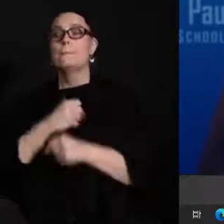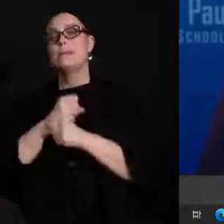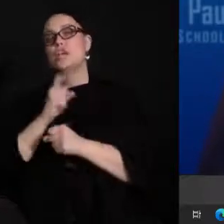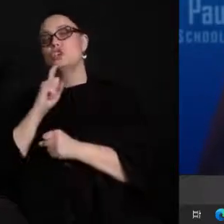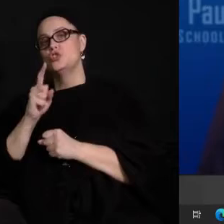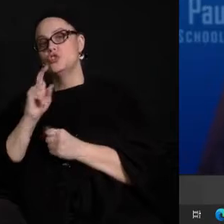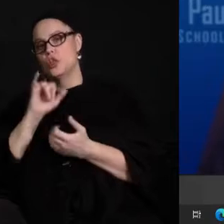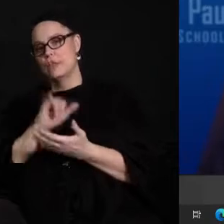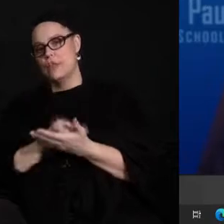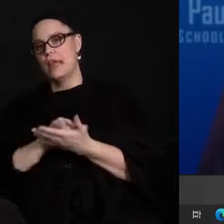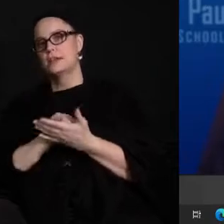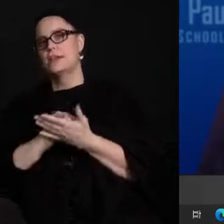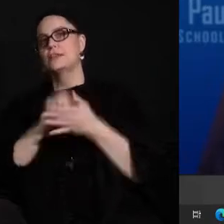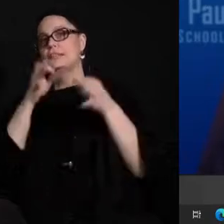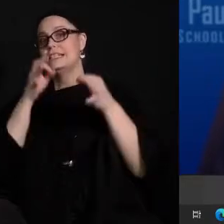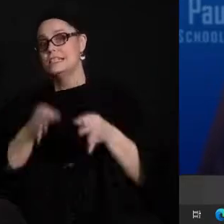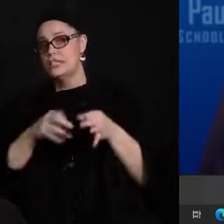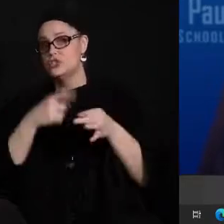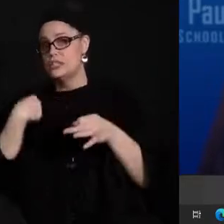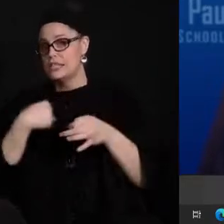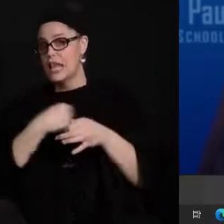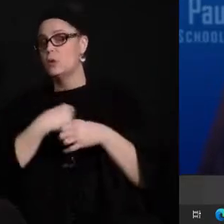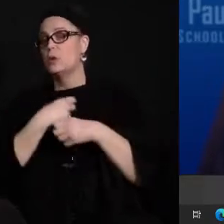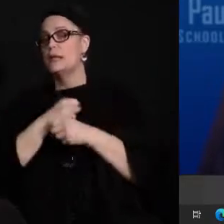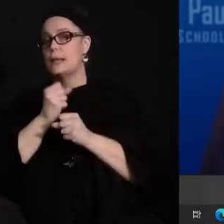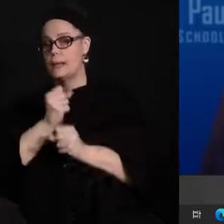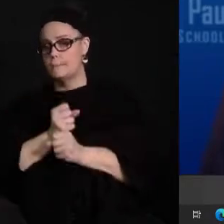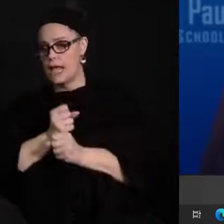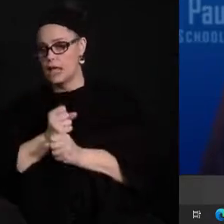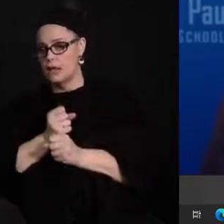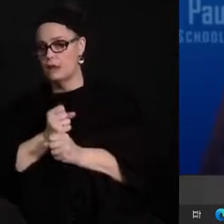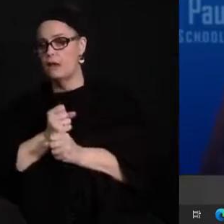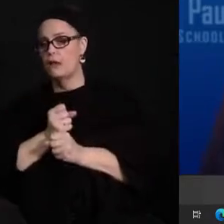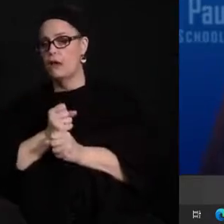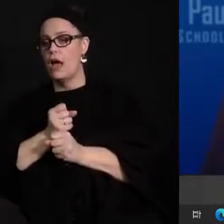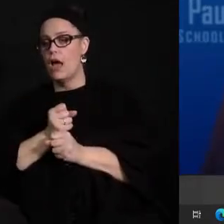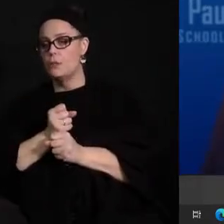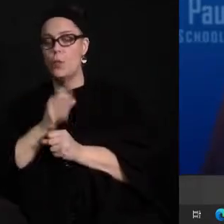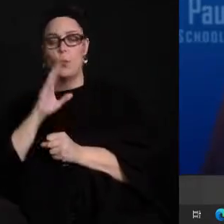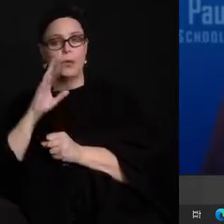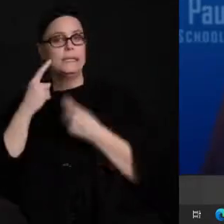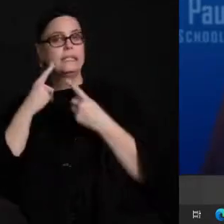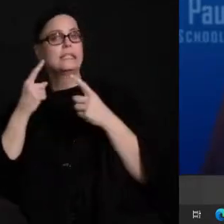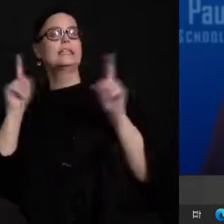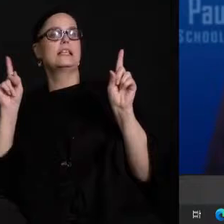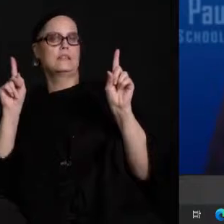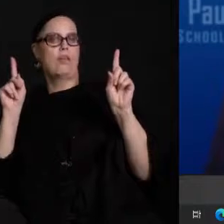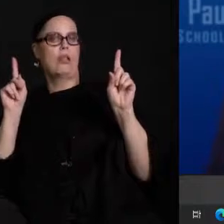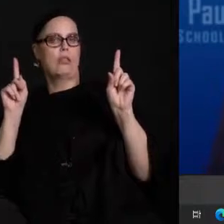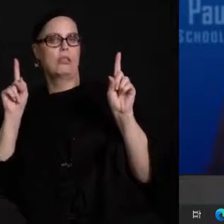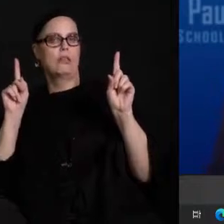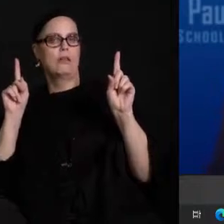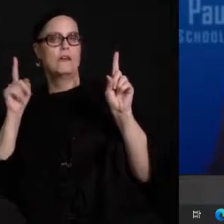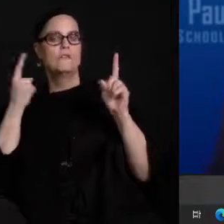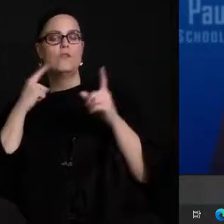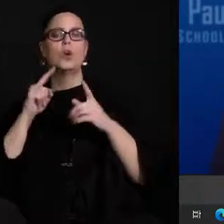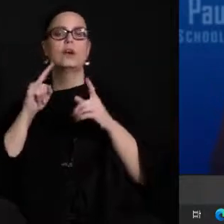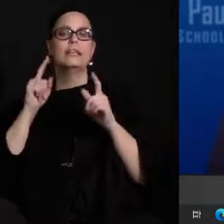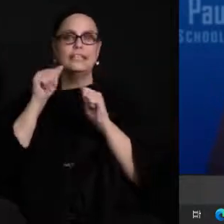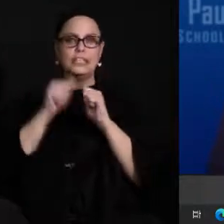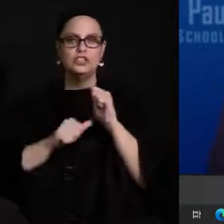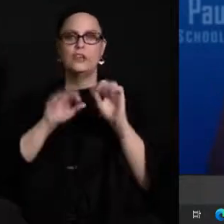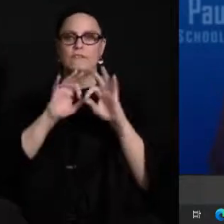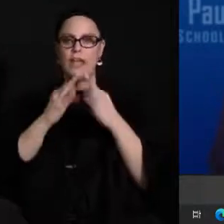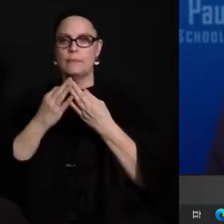that decisions we make are impacting our students in a way that all can be successful and that looks different for each one of our students and our